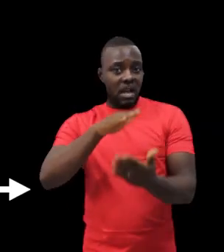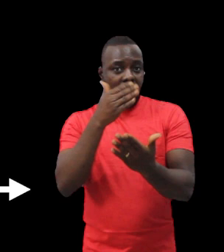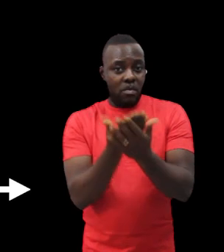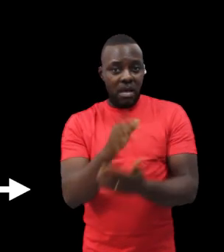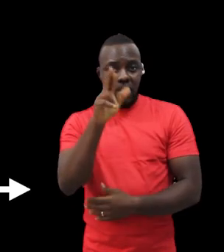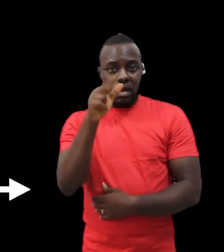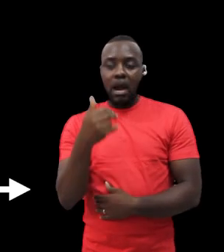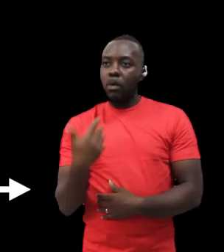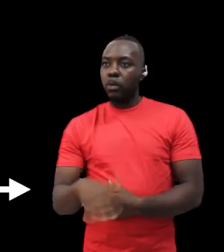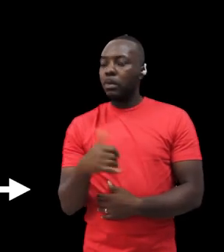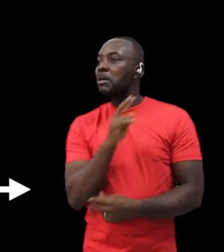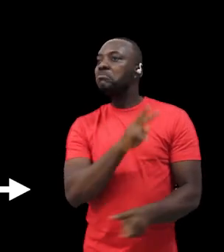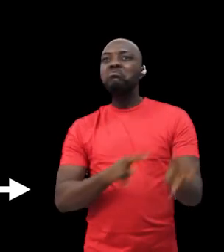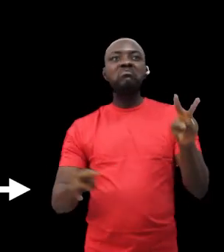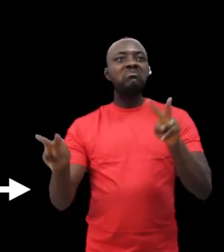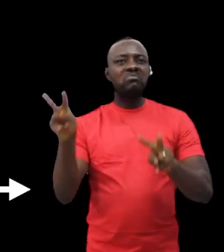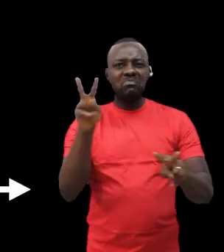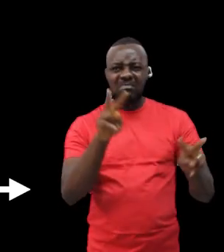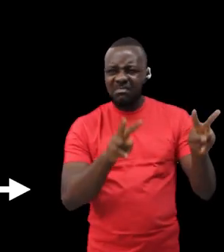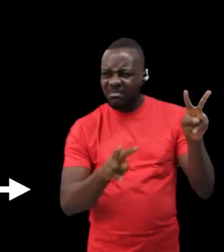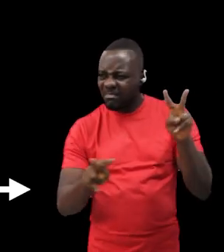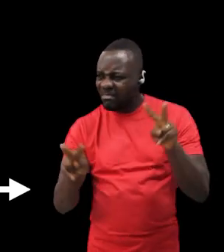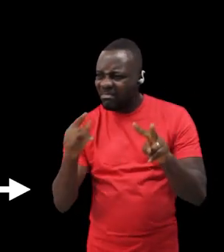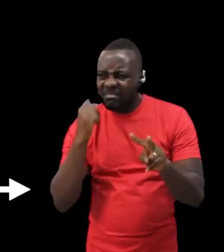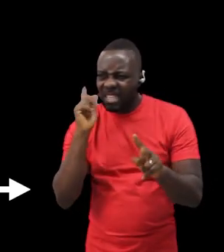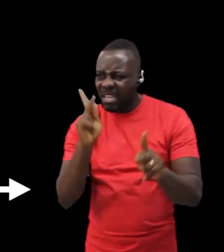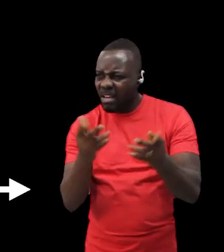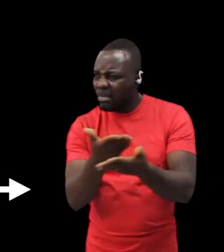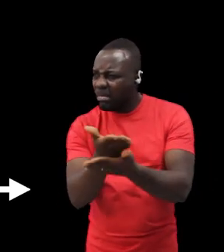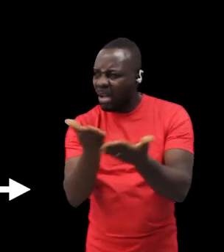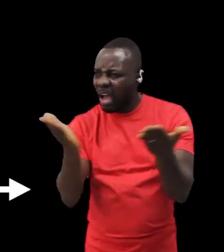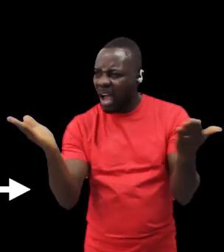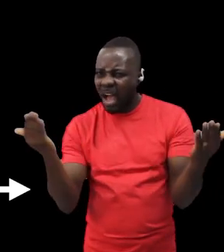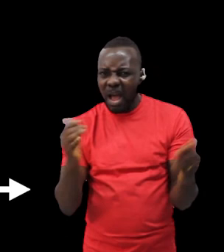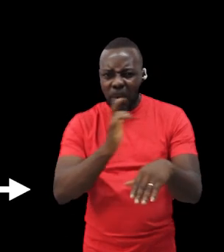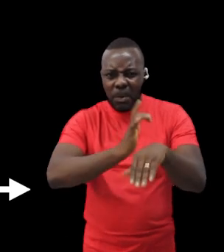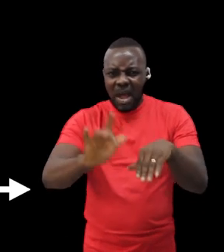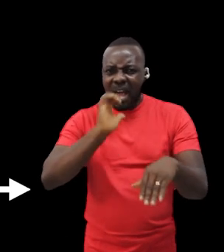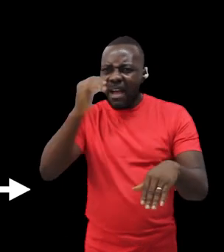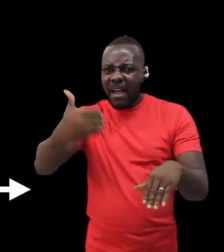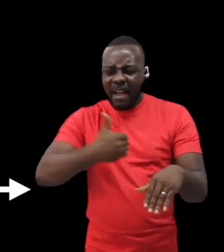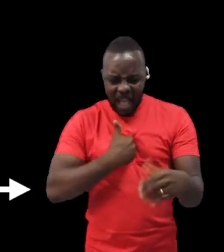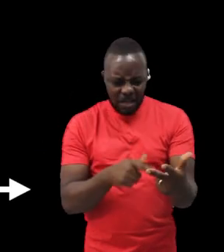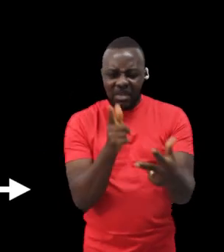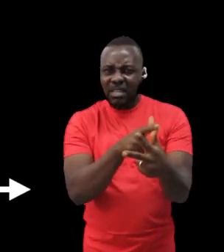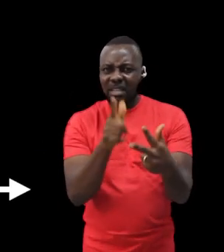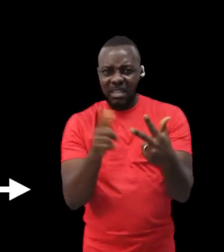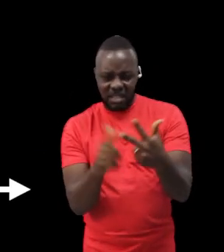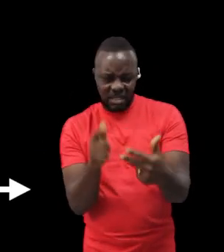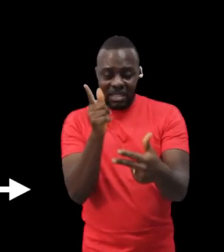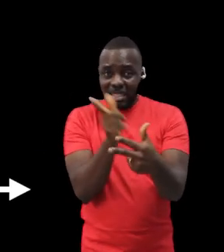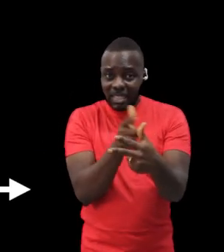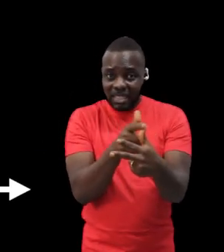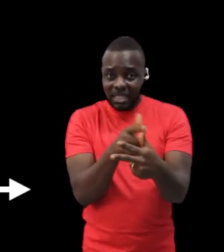On Foster's 1957 arrival in Ghana, he surveyed conditions for the Deaf in Accra and determined that they lack access to faith,